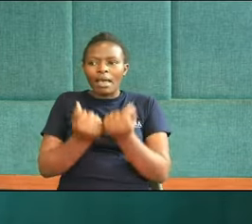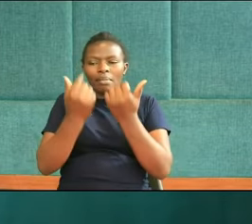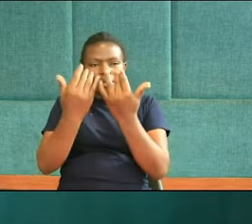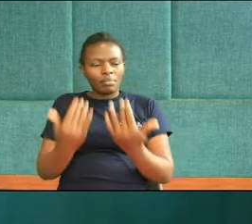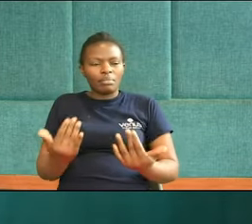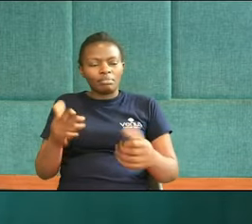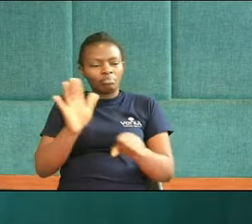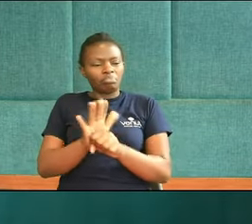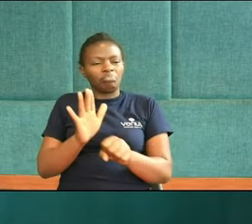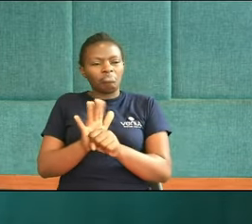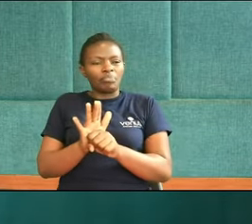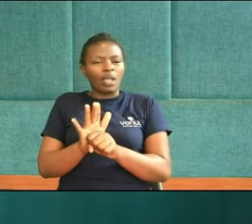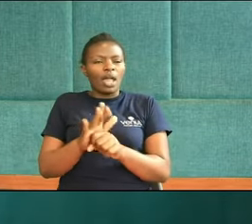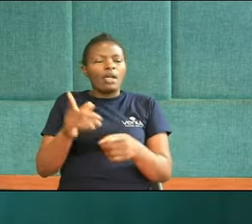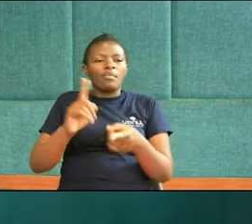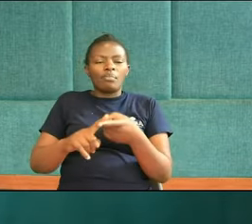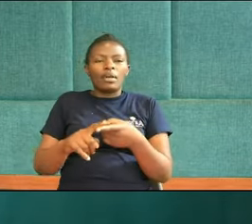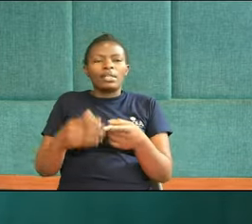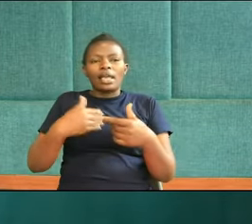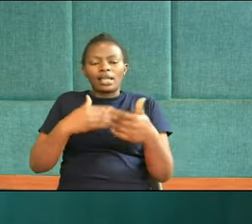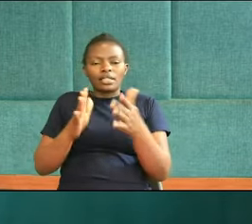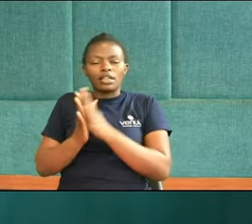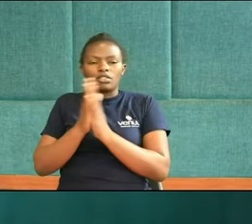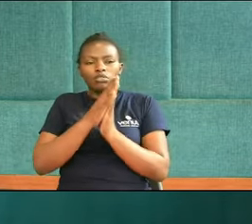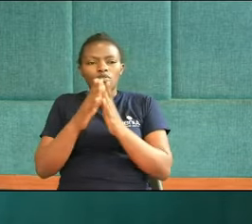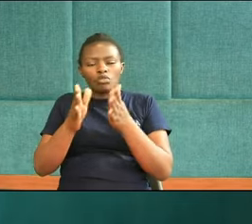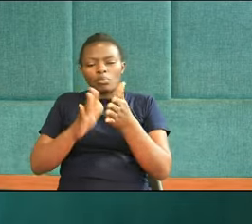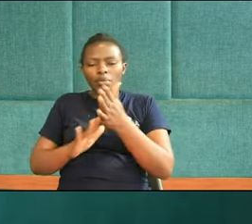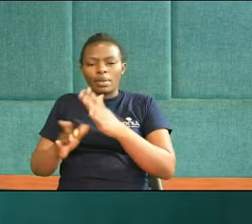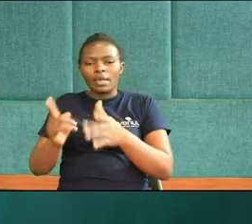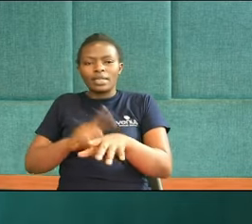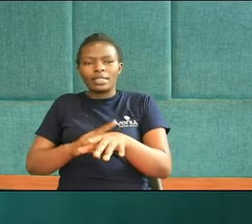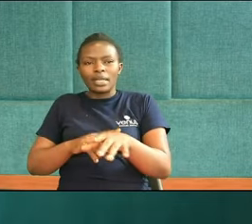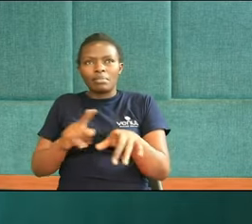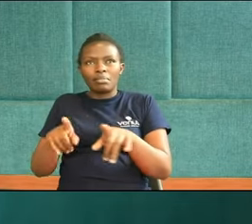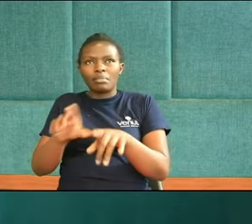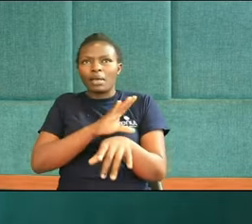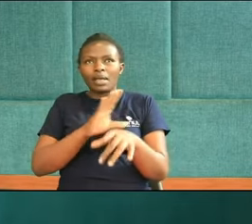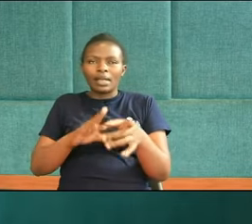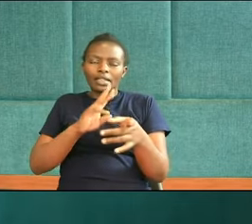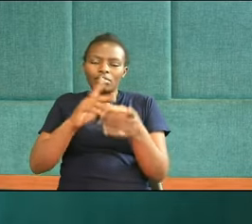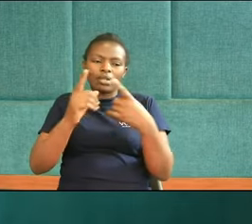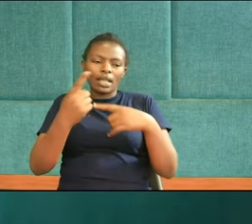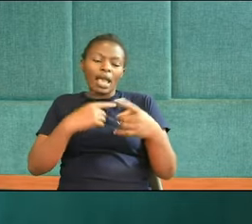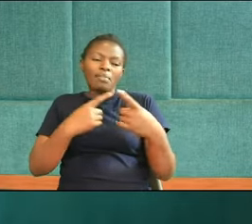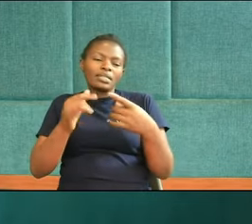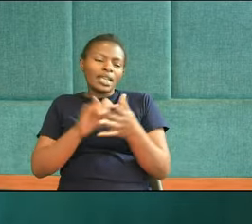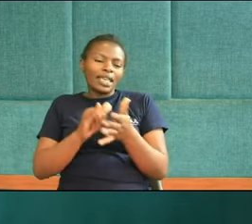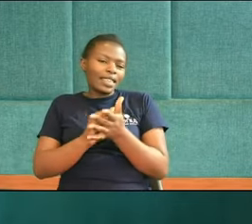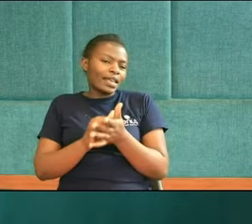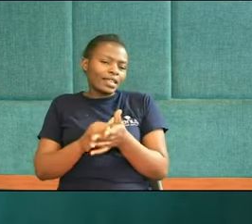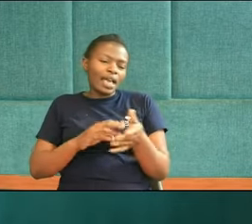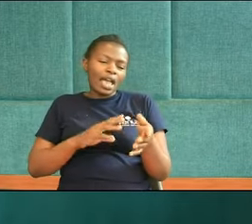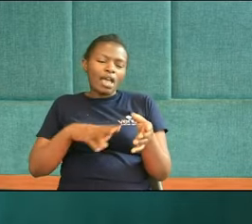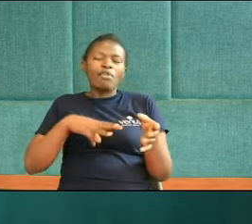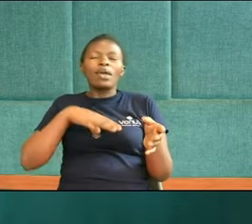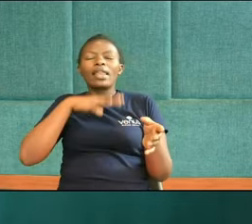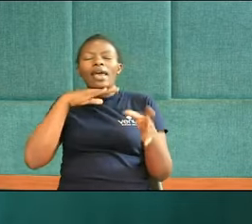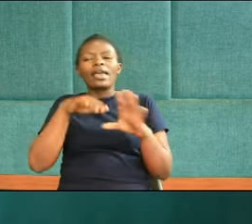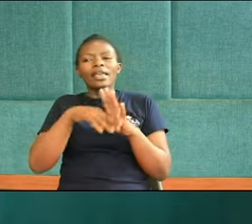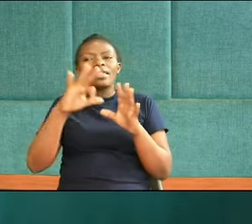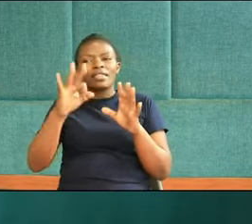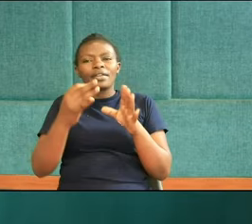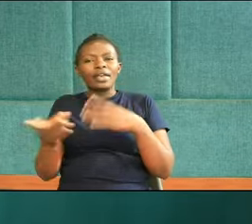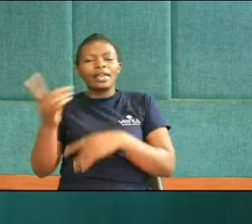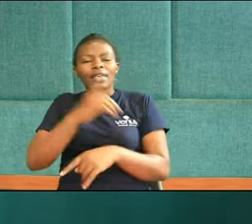you prepare for it So that when the time comes Like Christ told his disciples I will die in three days And rise up But they did not understand